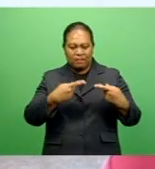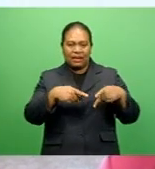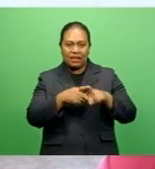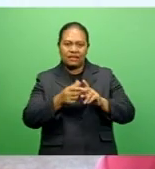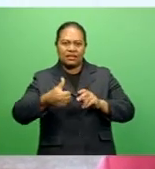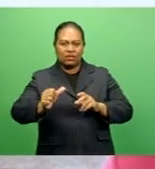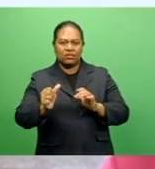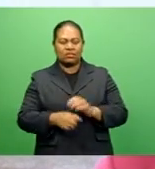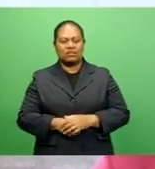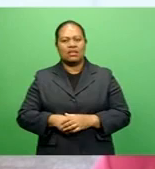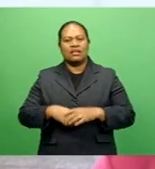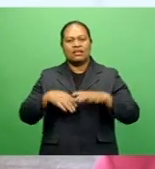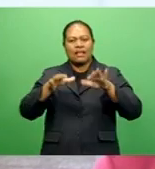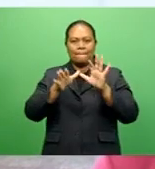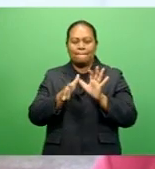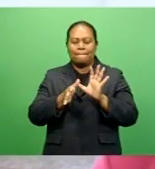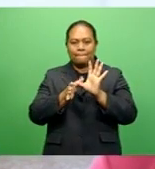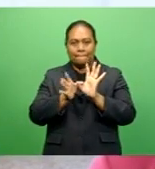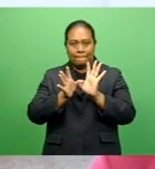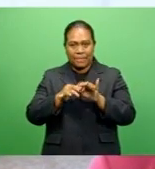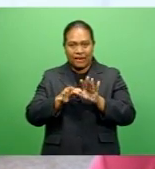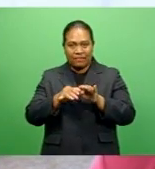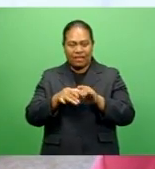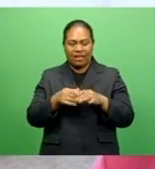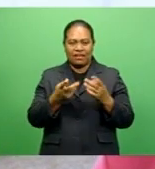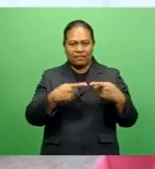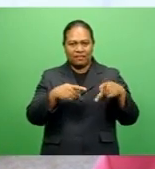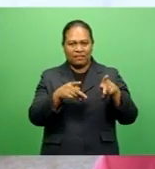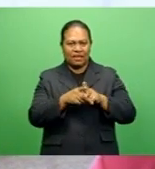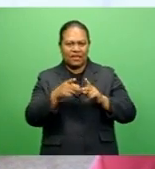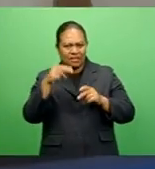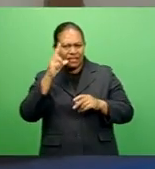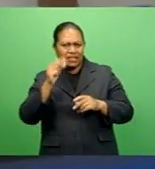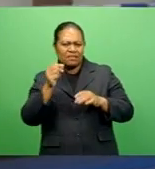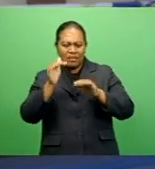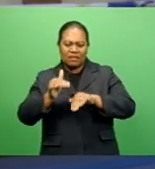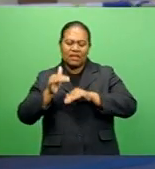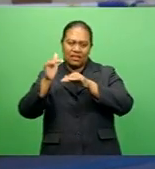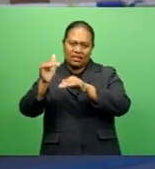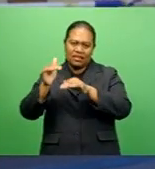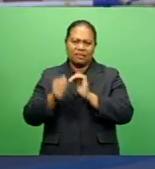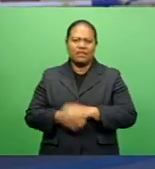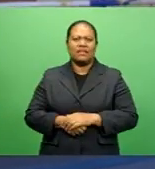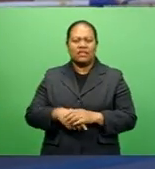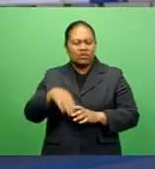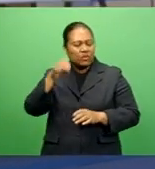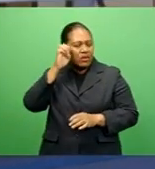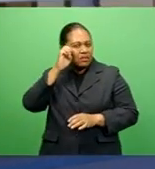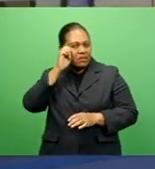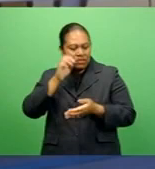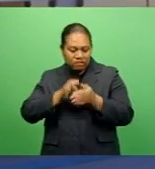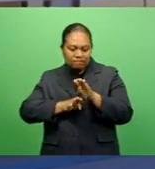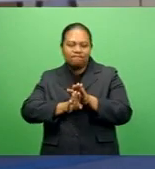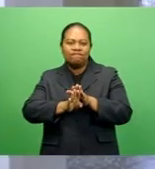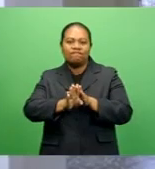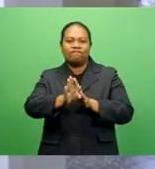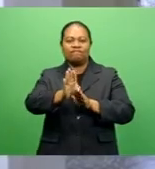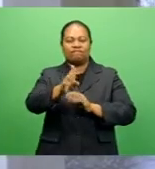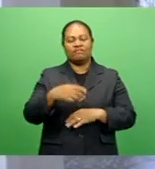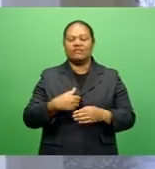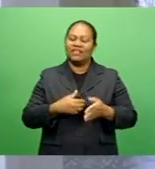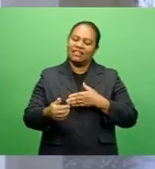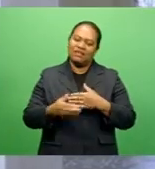Butterfly boxing club trainer Vilisi Kolitapa says the participant number is expected to increase despite the